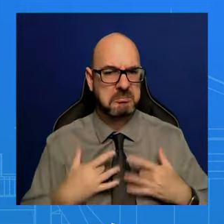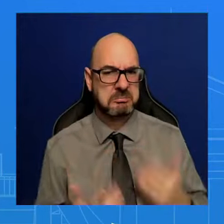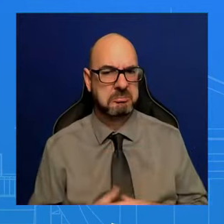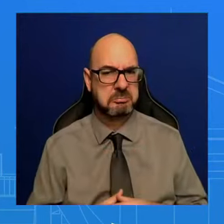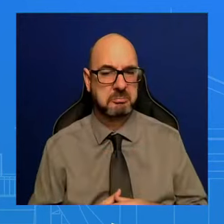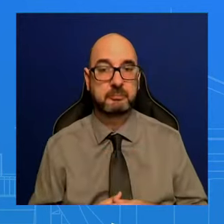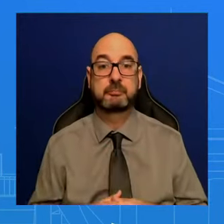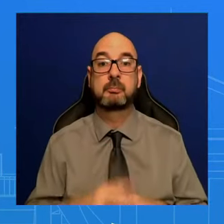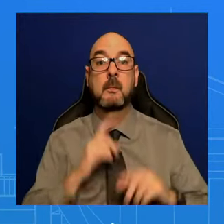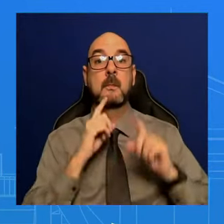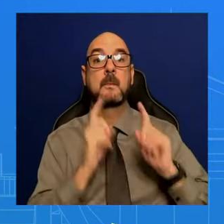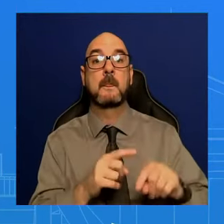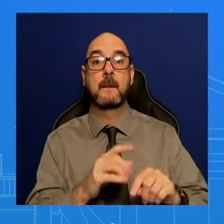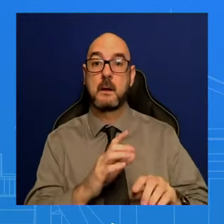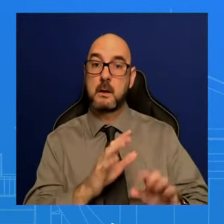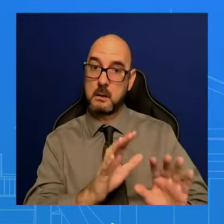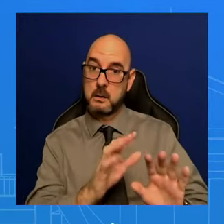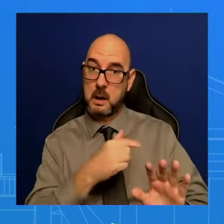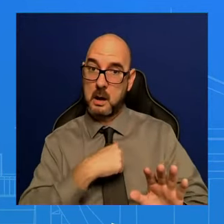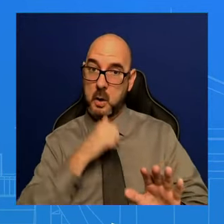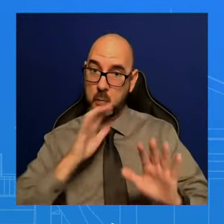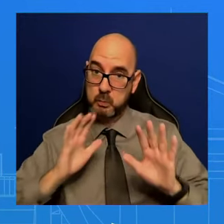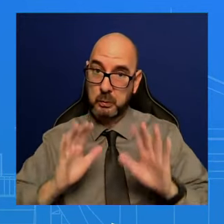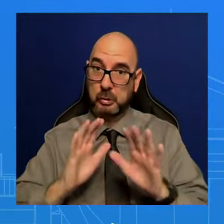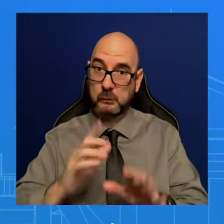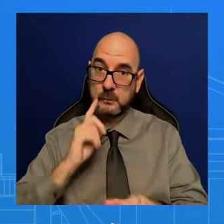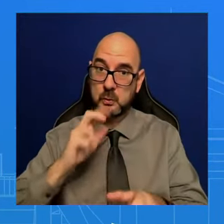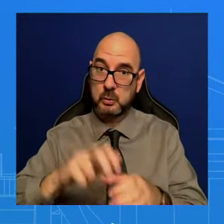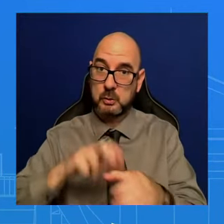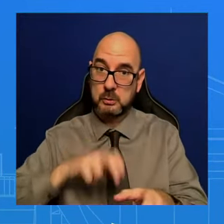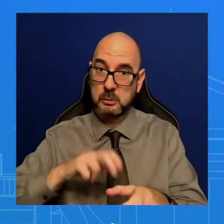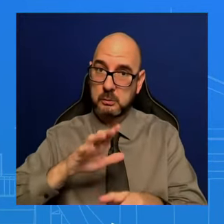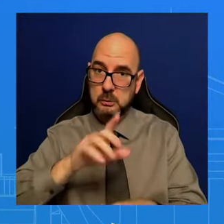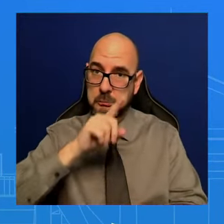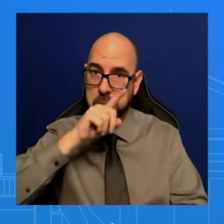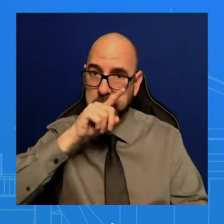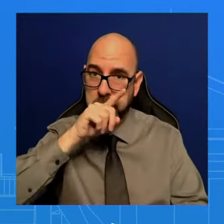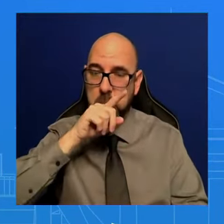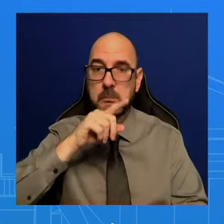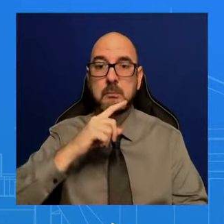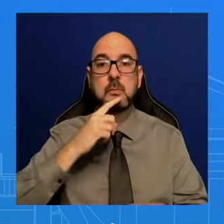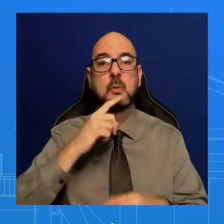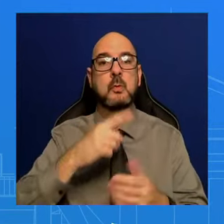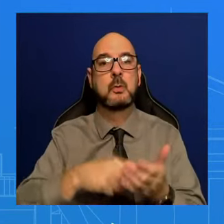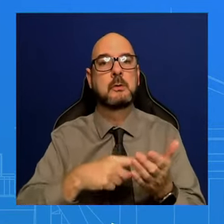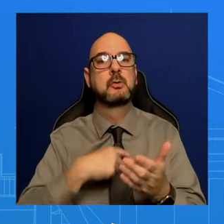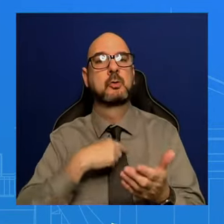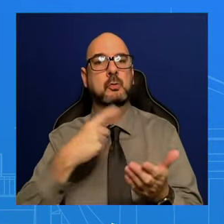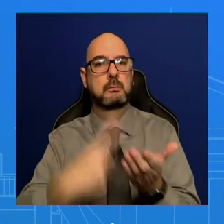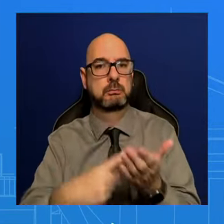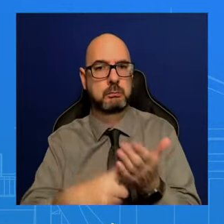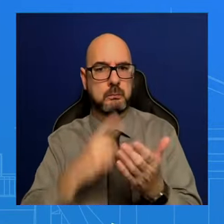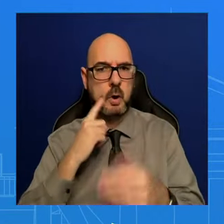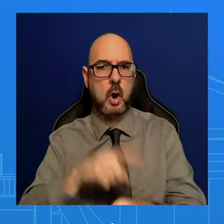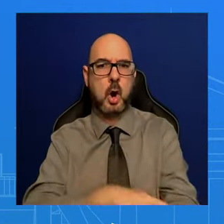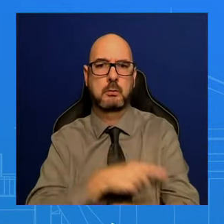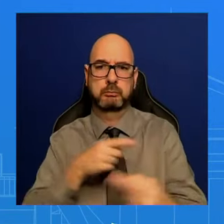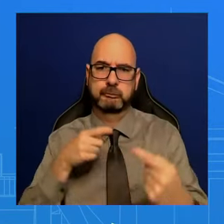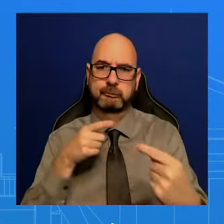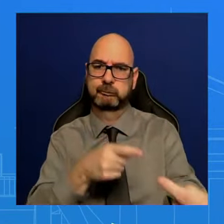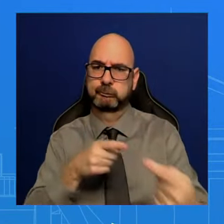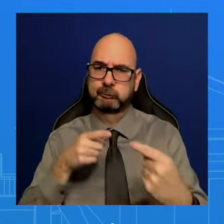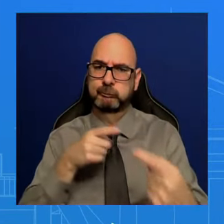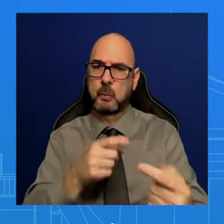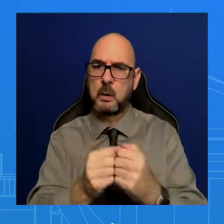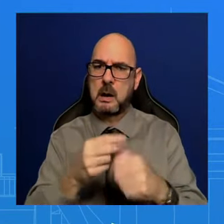the Prime Minister to resign. This has been a long-time conversation that we have had with our Haitian partners, with CARICOM, on